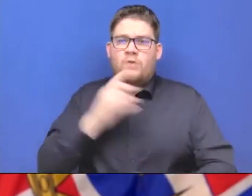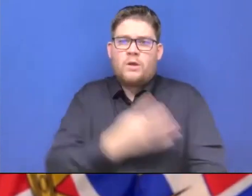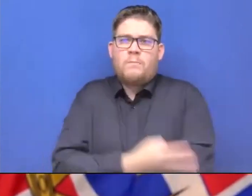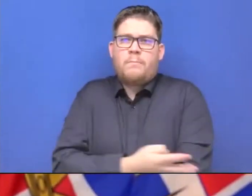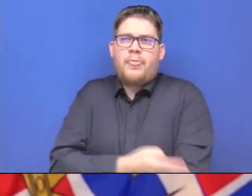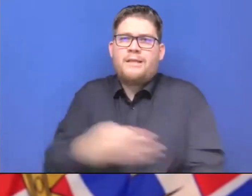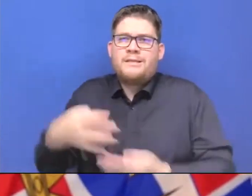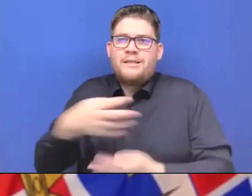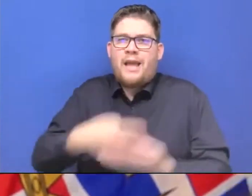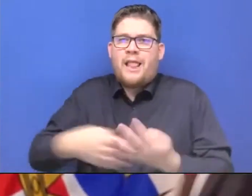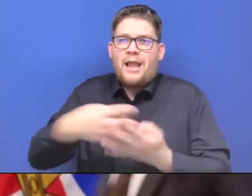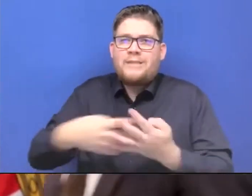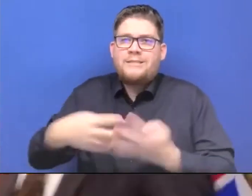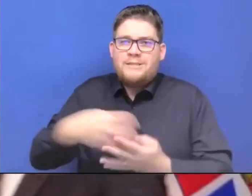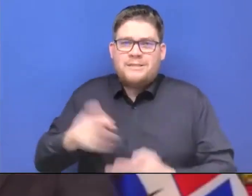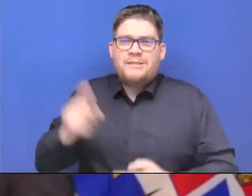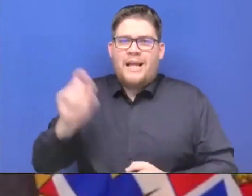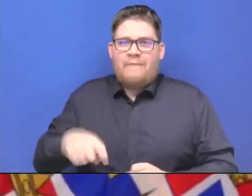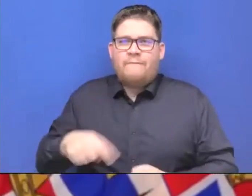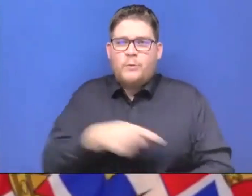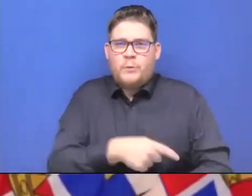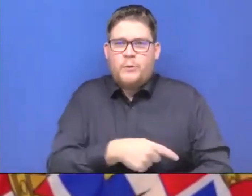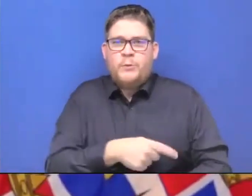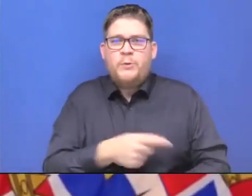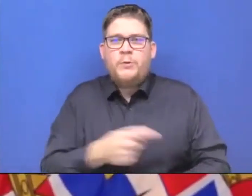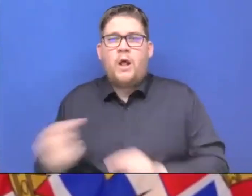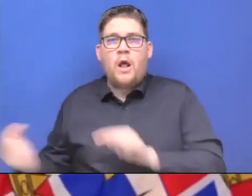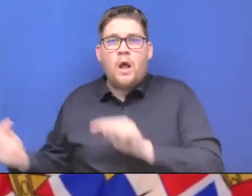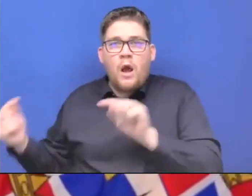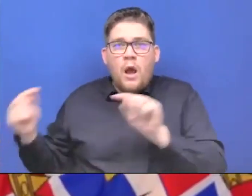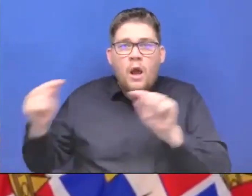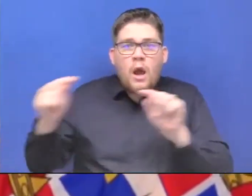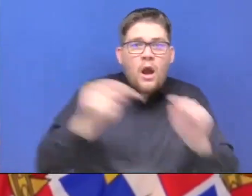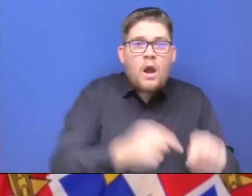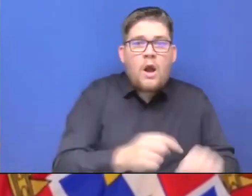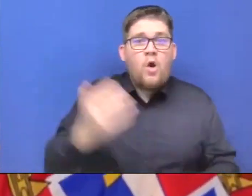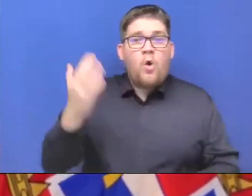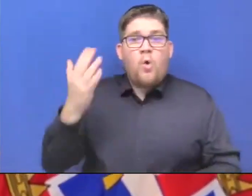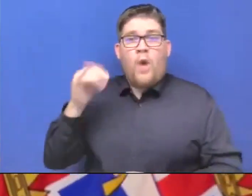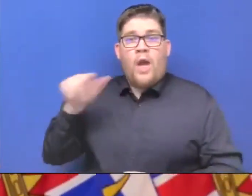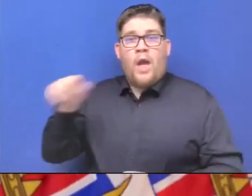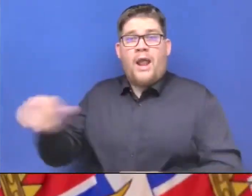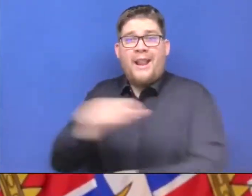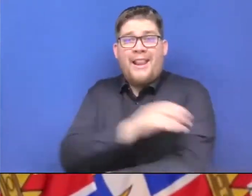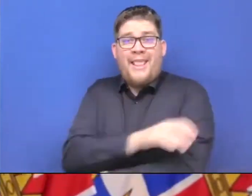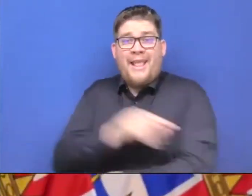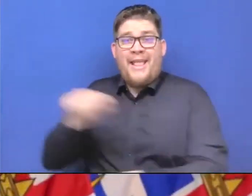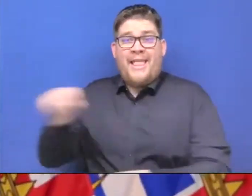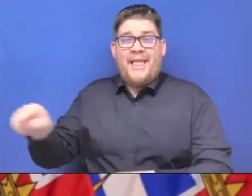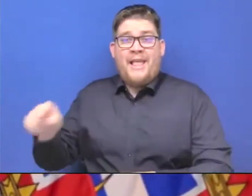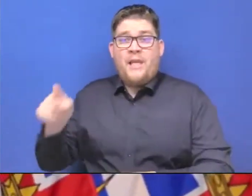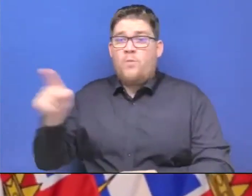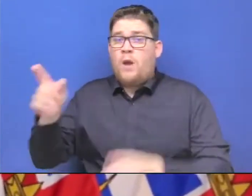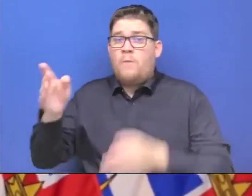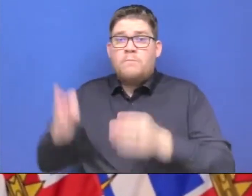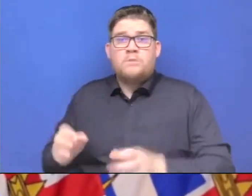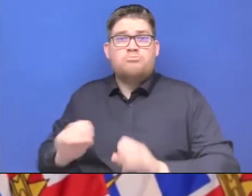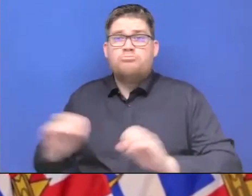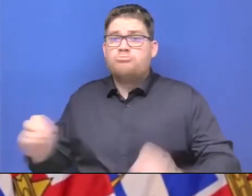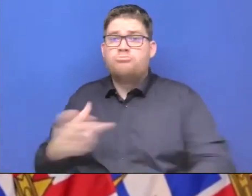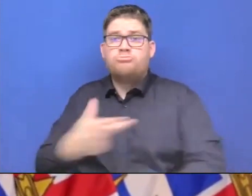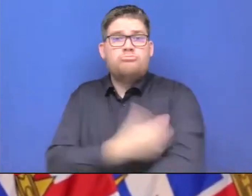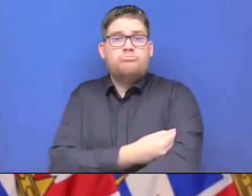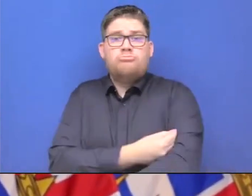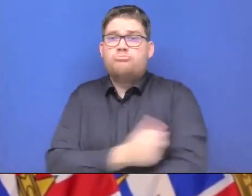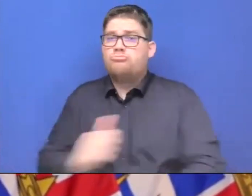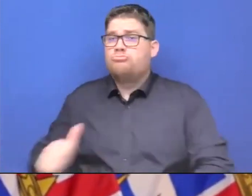are required to close or will be impacted with schedules due to staff not getting immunized?